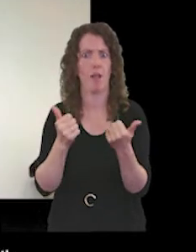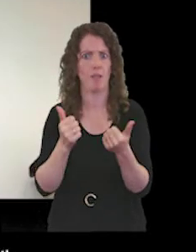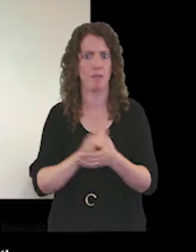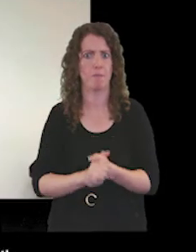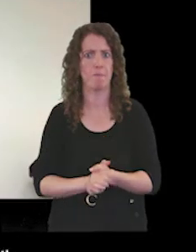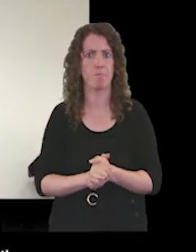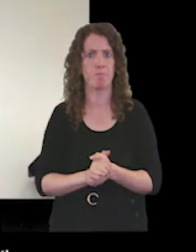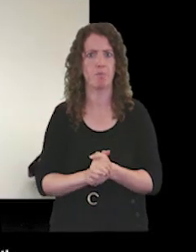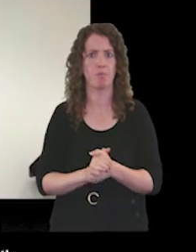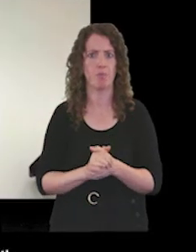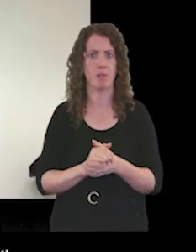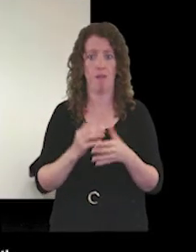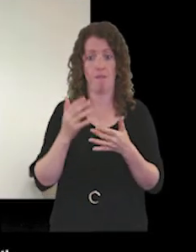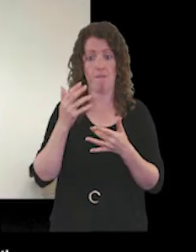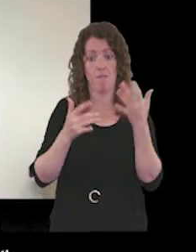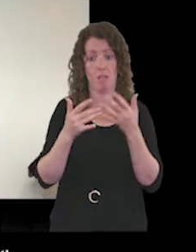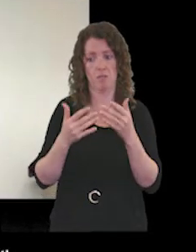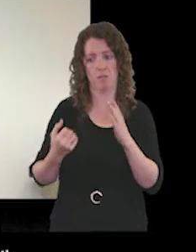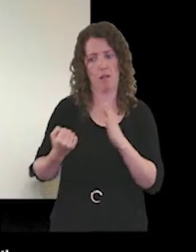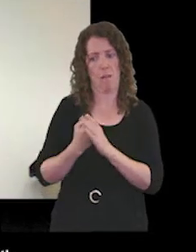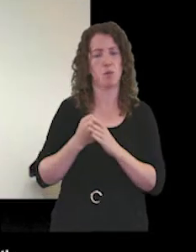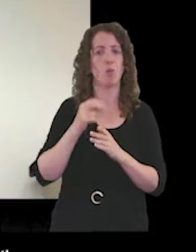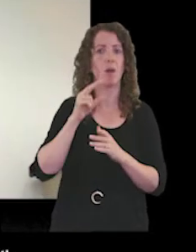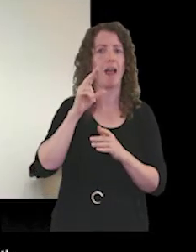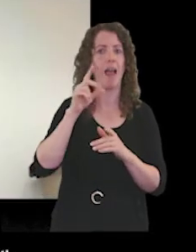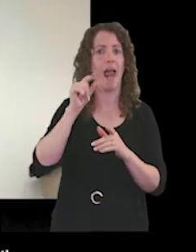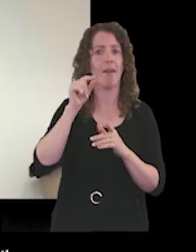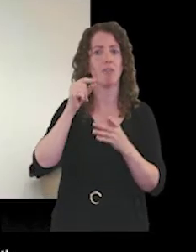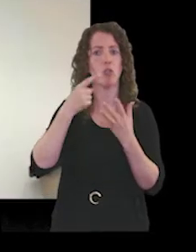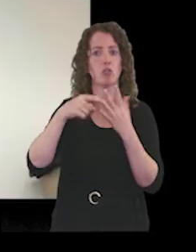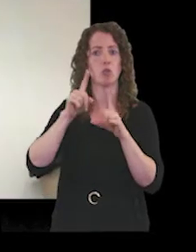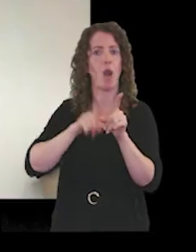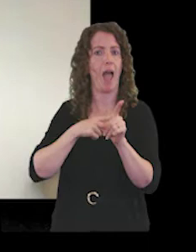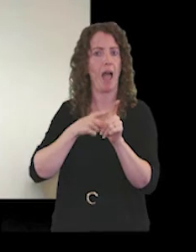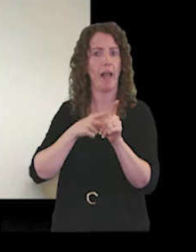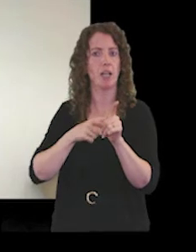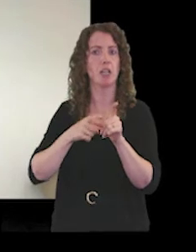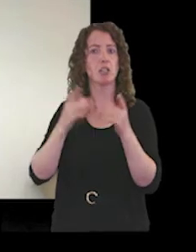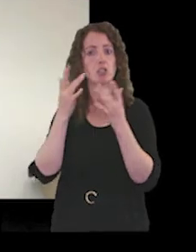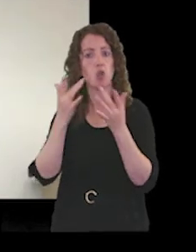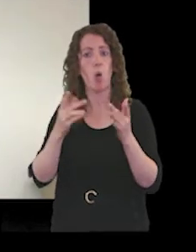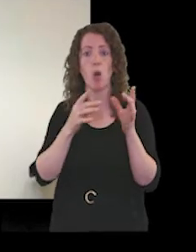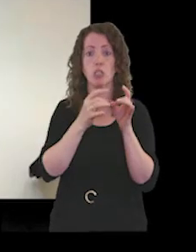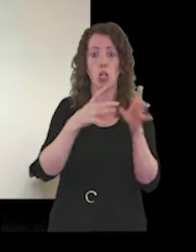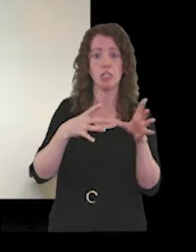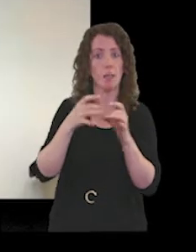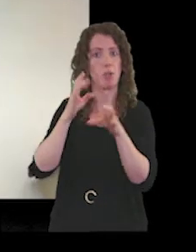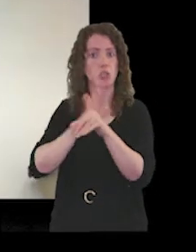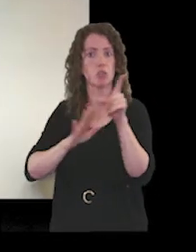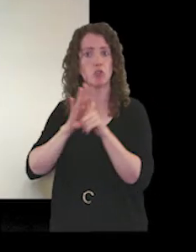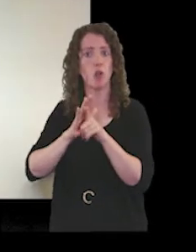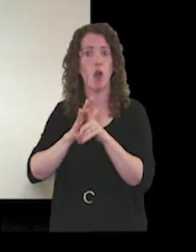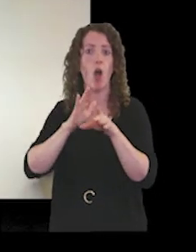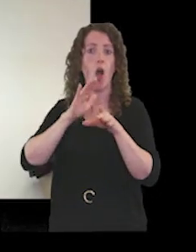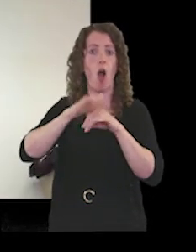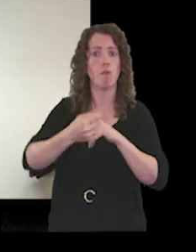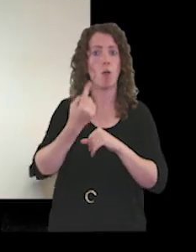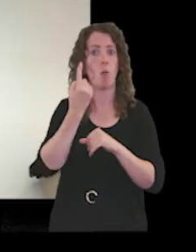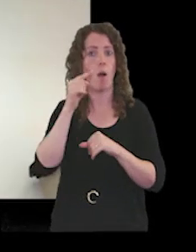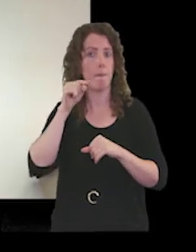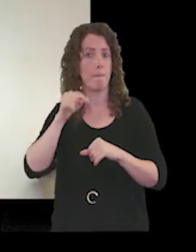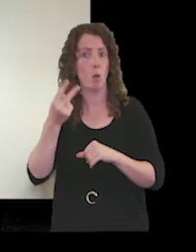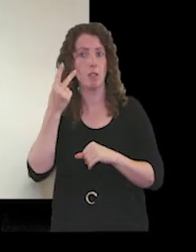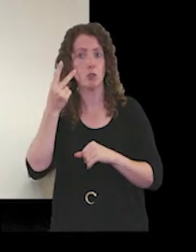figures up to the 11th of july show that in nottingham and nottinghamshire uh over 1.2 million